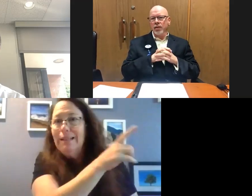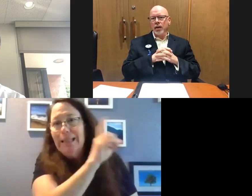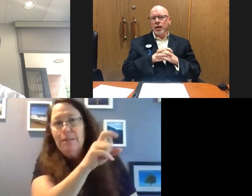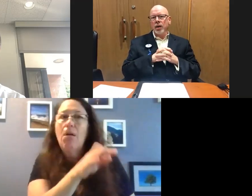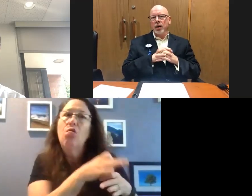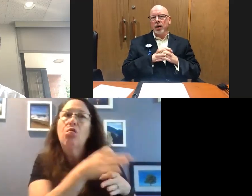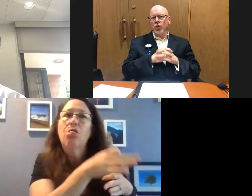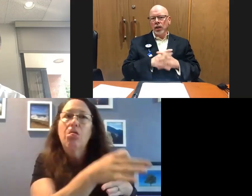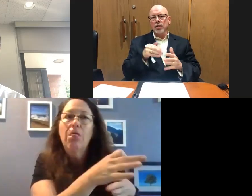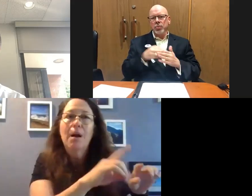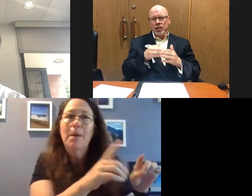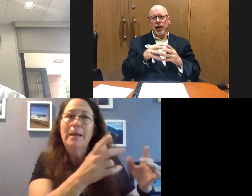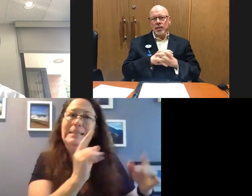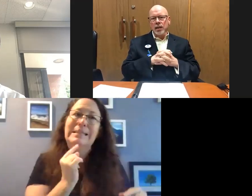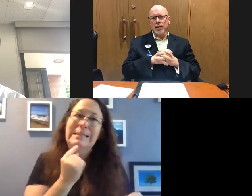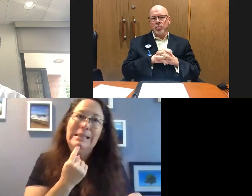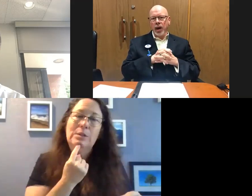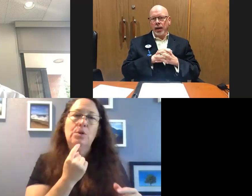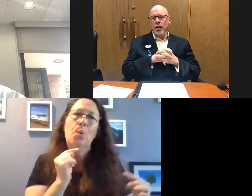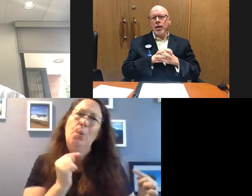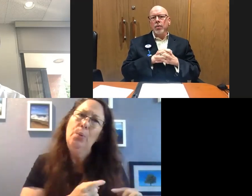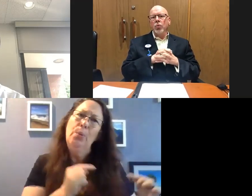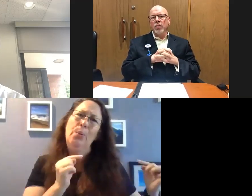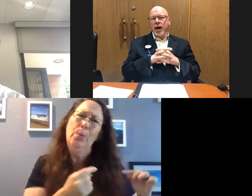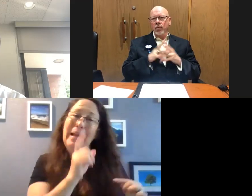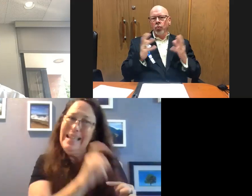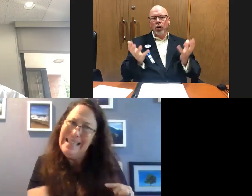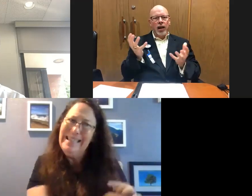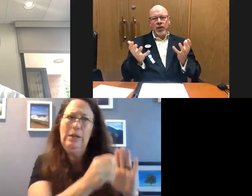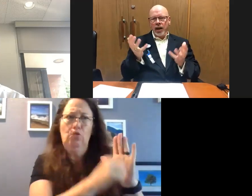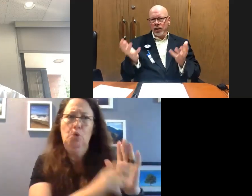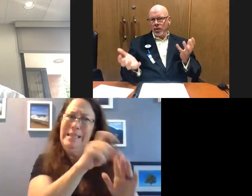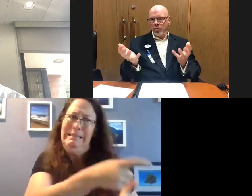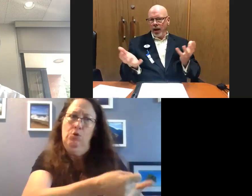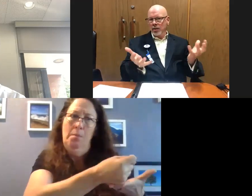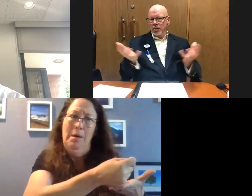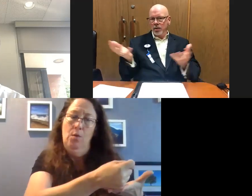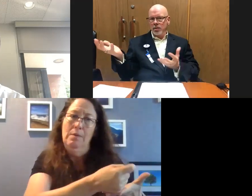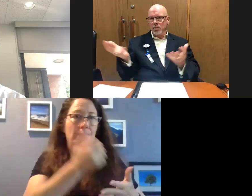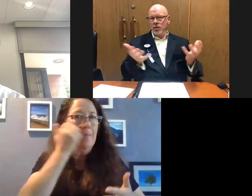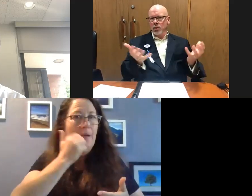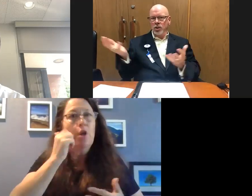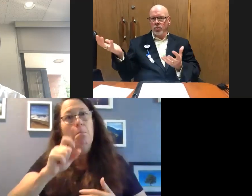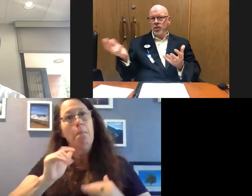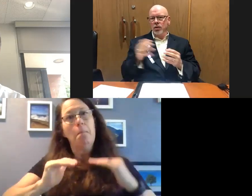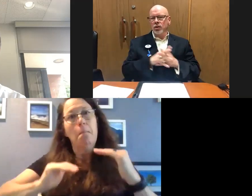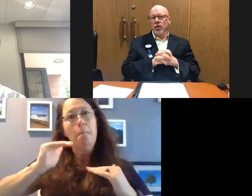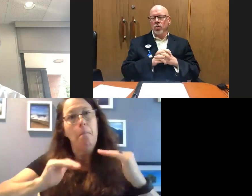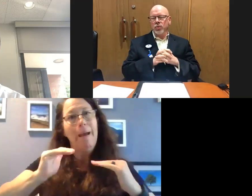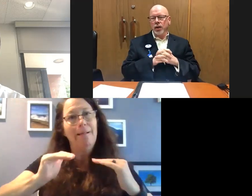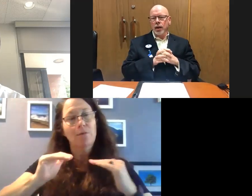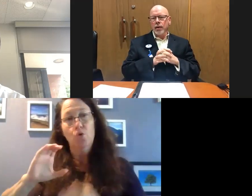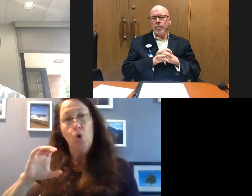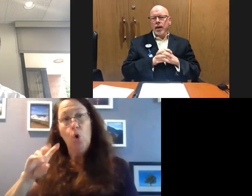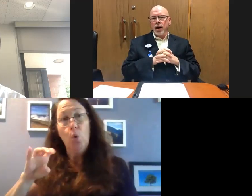off. But they're in really debilitating states of pain. We've got to work every day to sort of balance this surge and resurge of